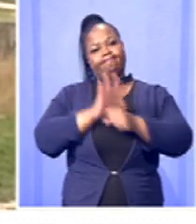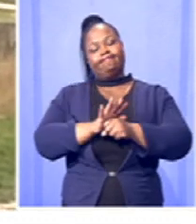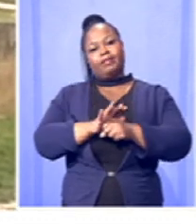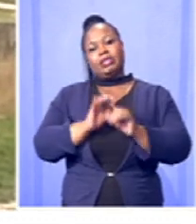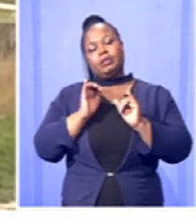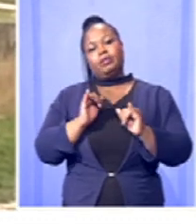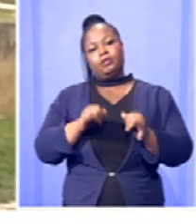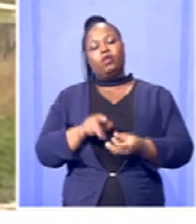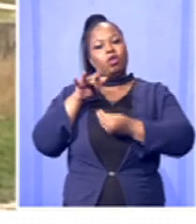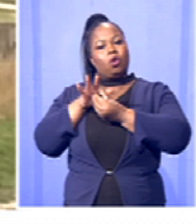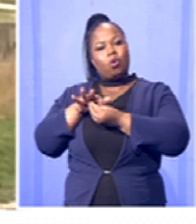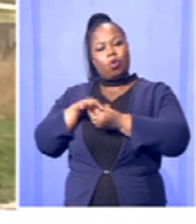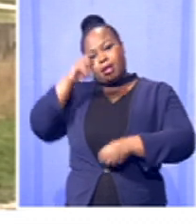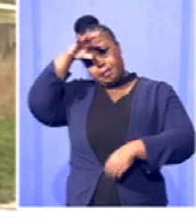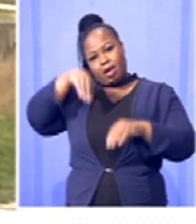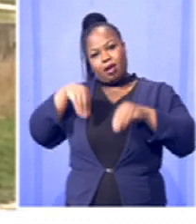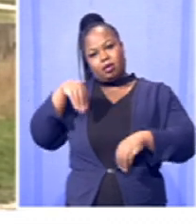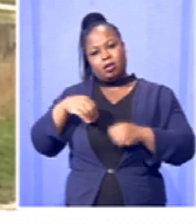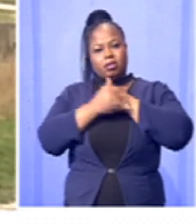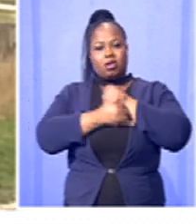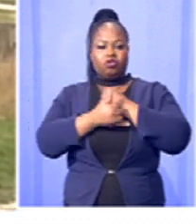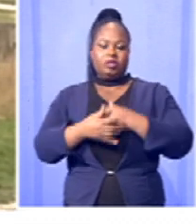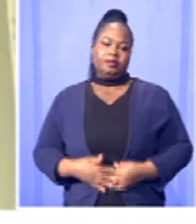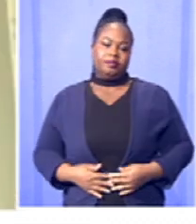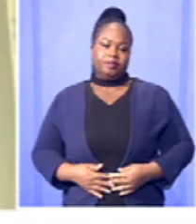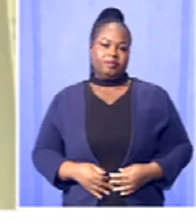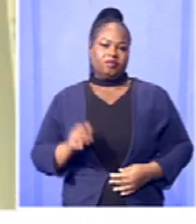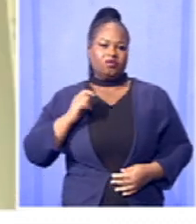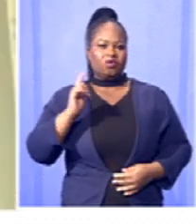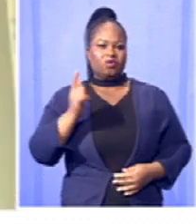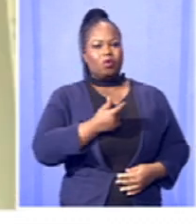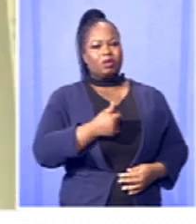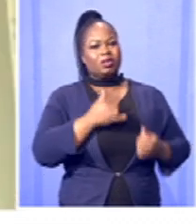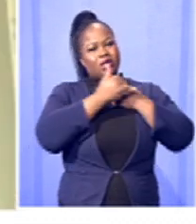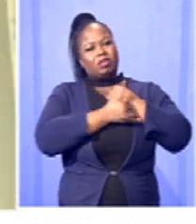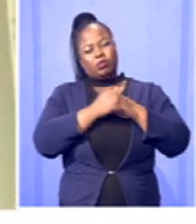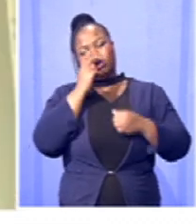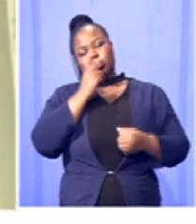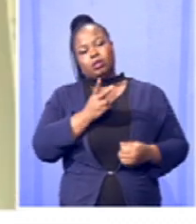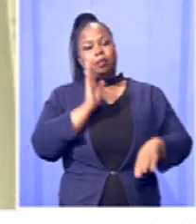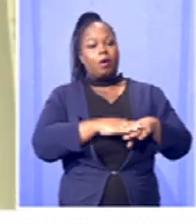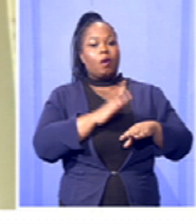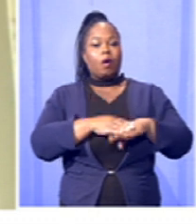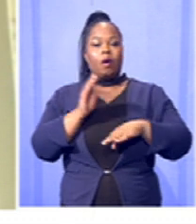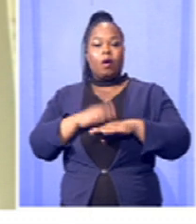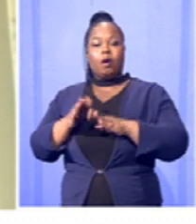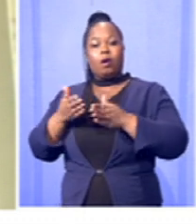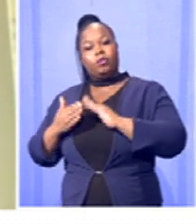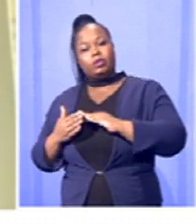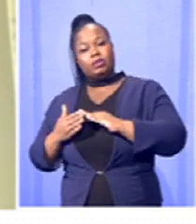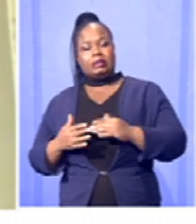impact of coal mining in the country. Across the country, we have seen more and more communities challenging